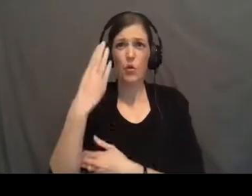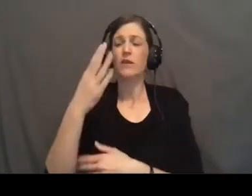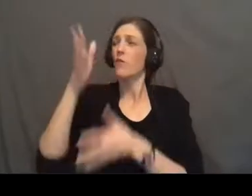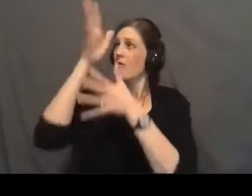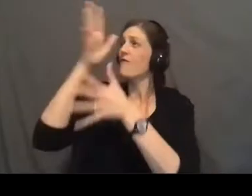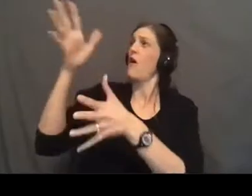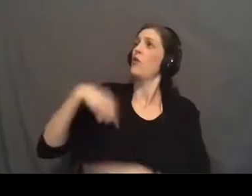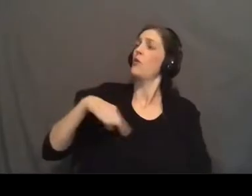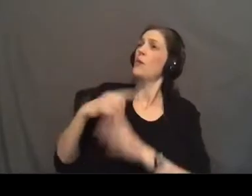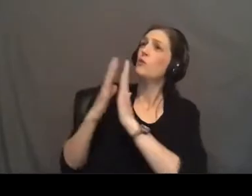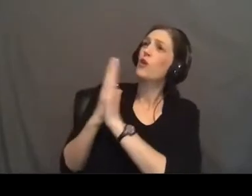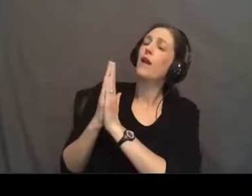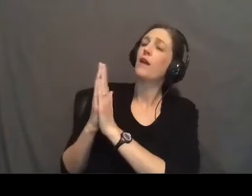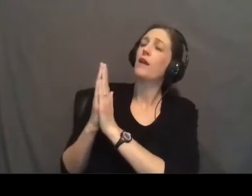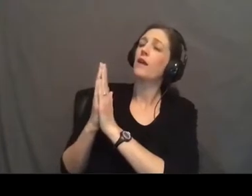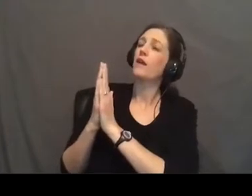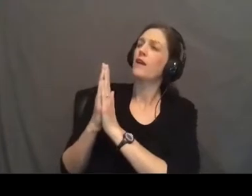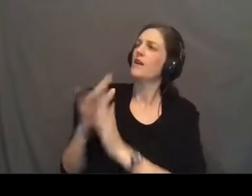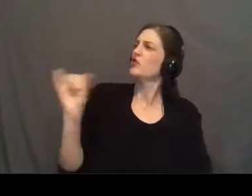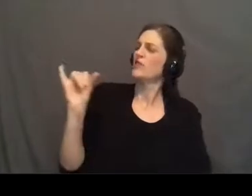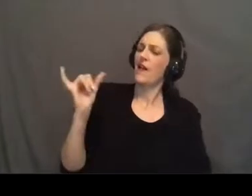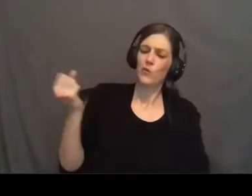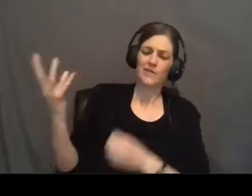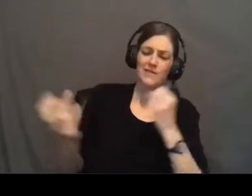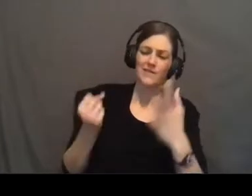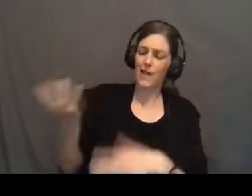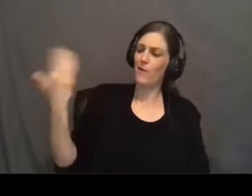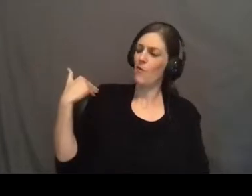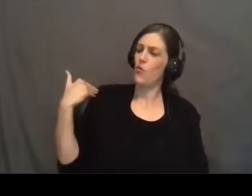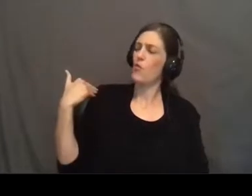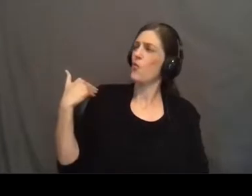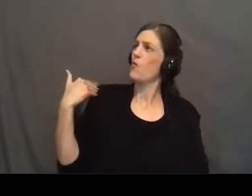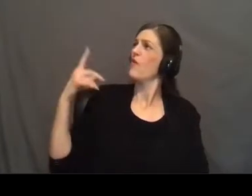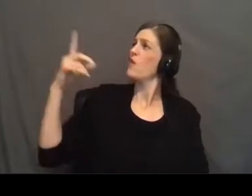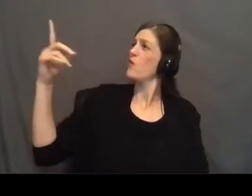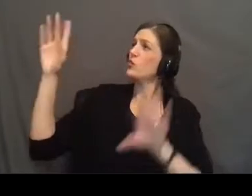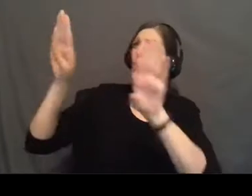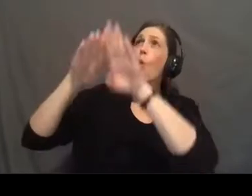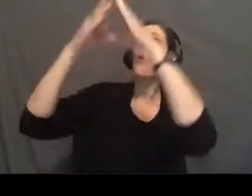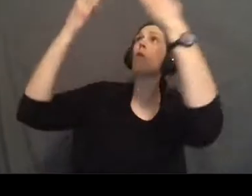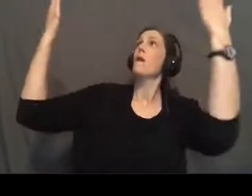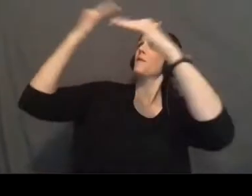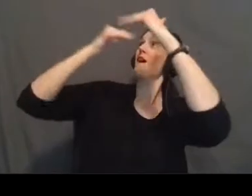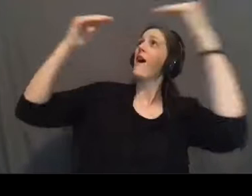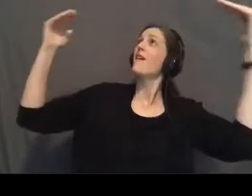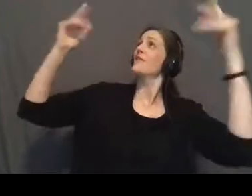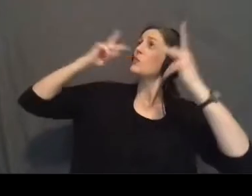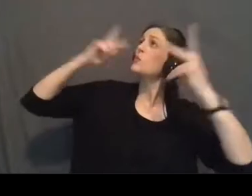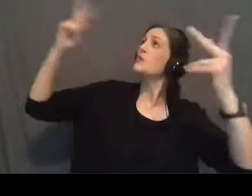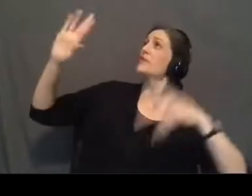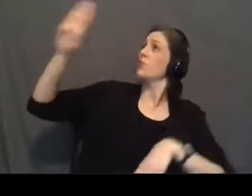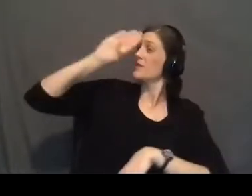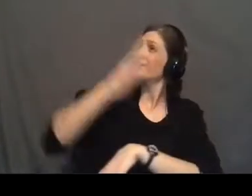Father, we pray, just like we sang earlier, that one, you would open up the heavens, that we would see your son